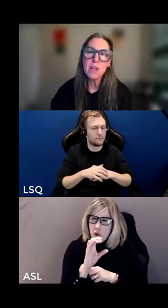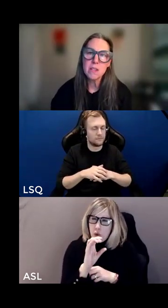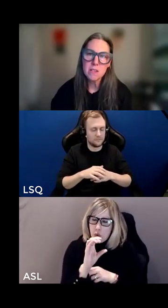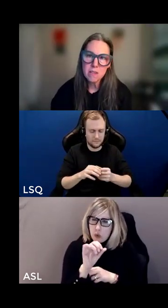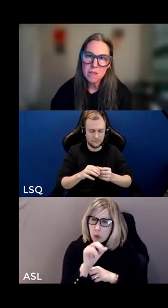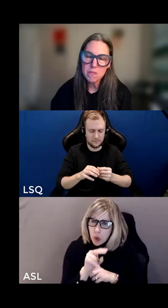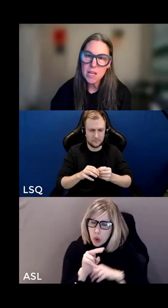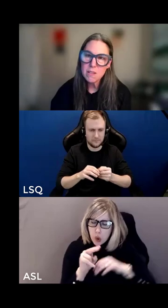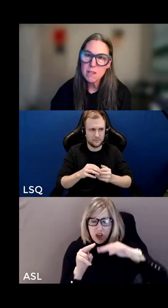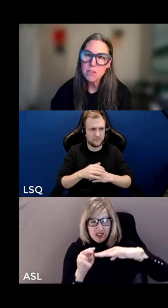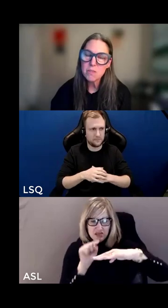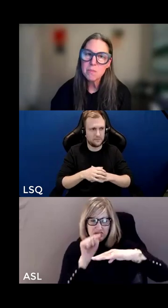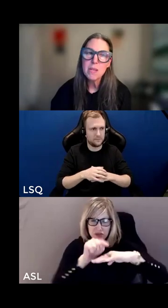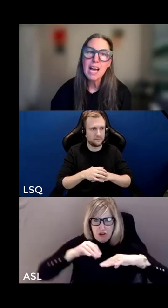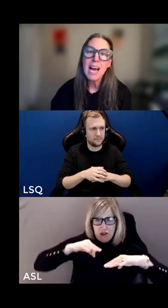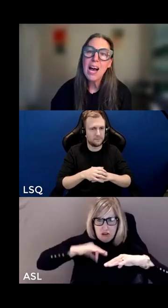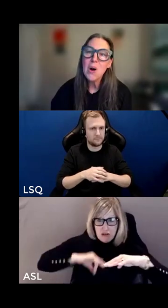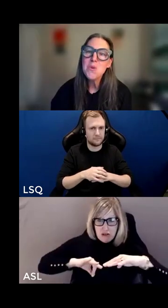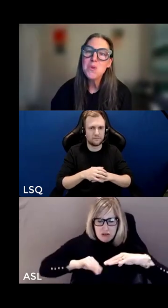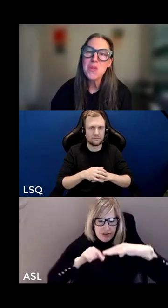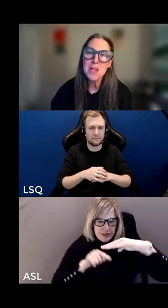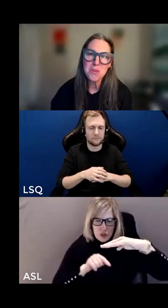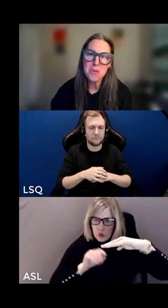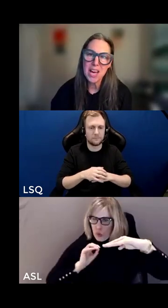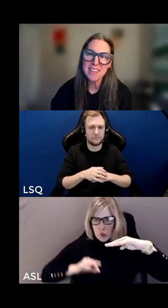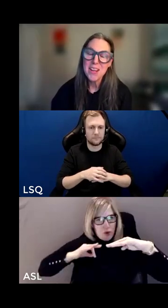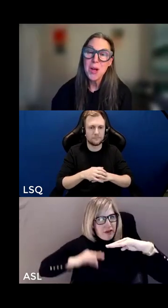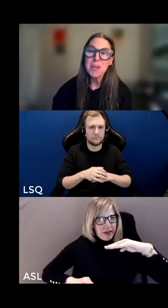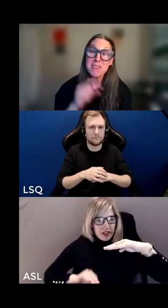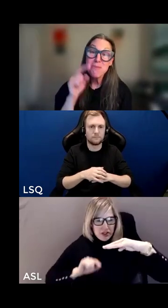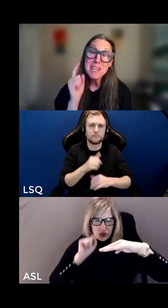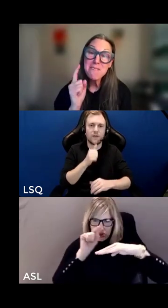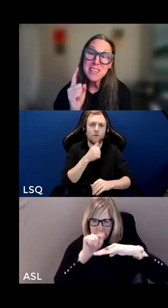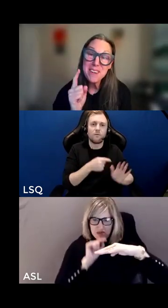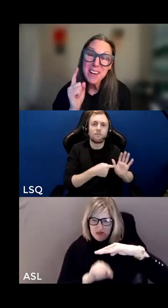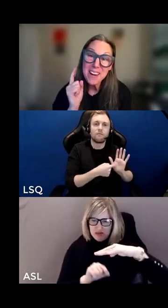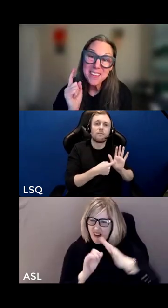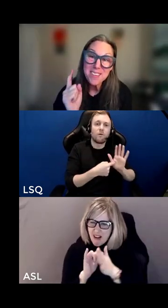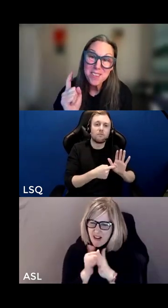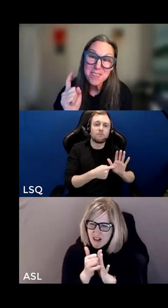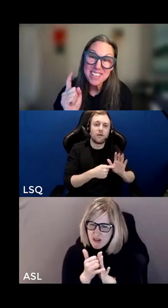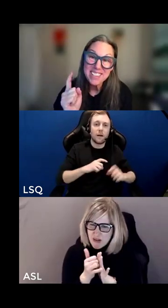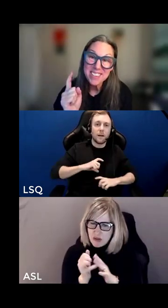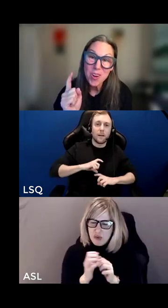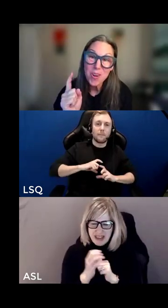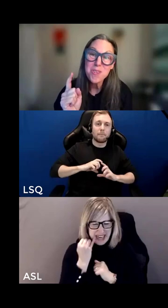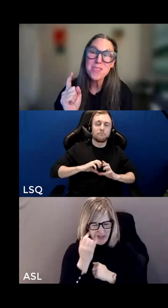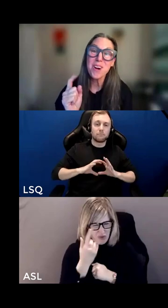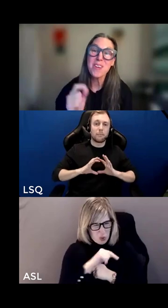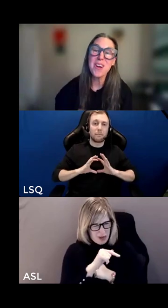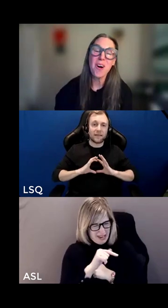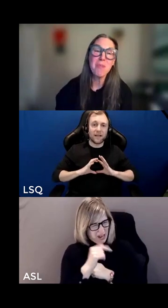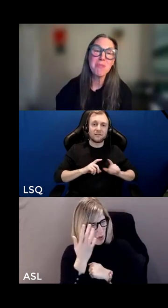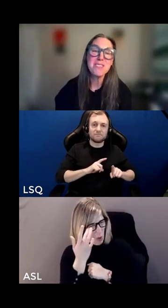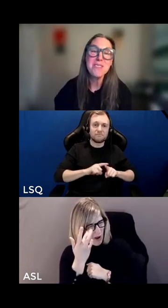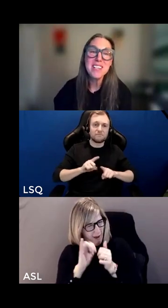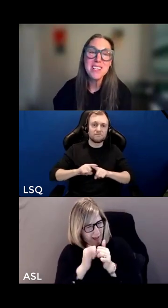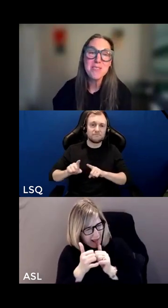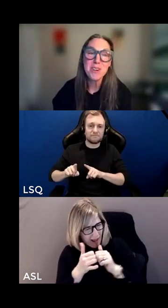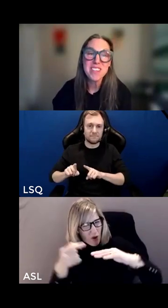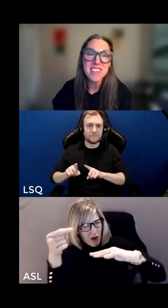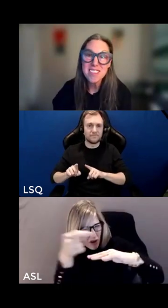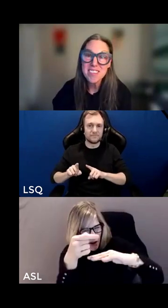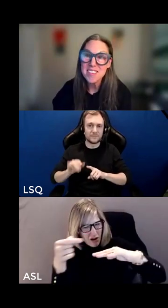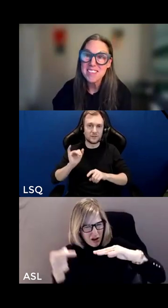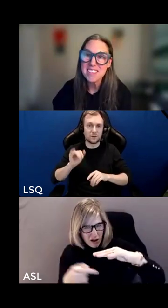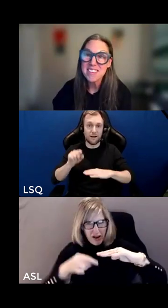advantage and disadvantage how do they do that because if we can figure out how they do it those are the opportunities